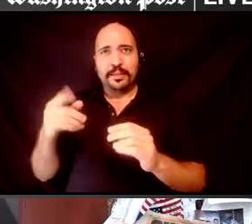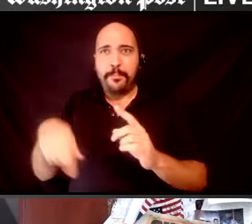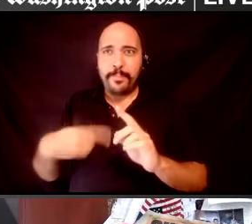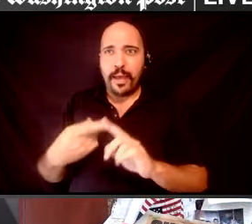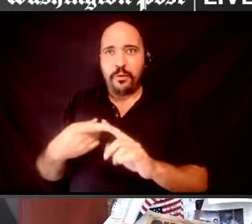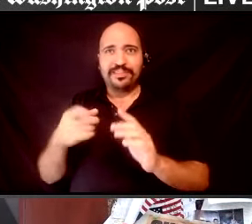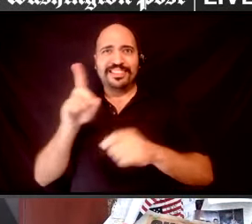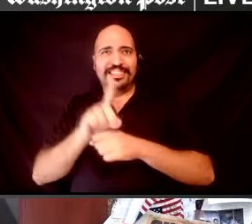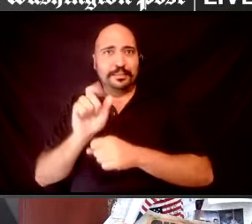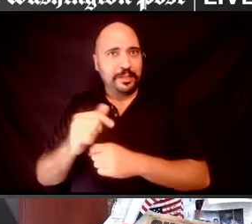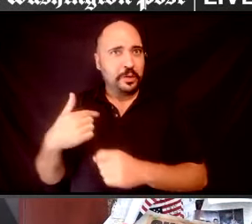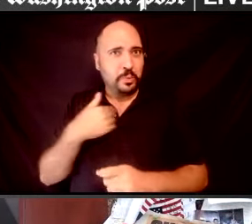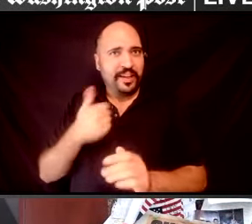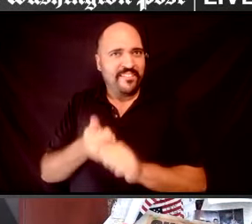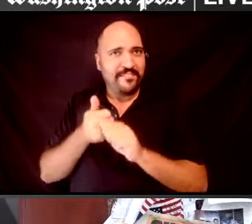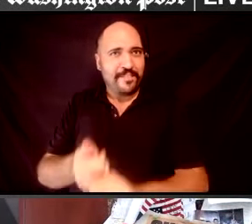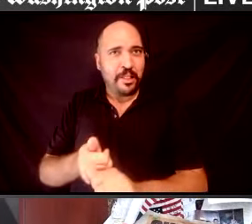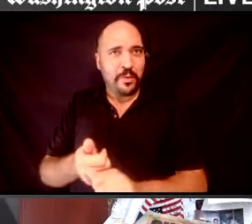Hmm.